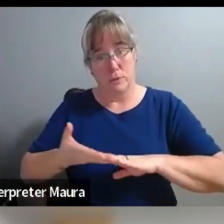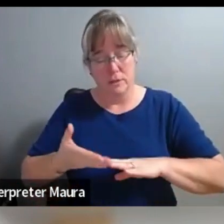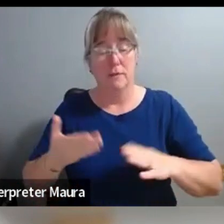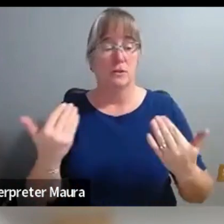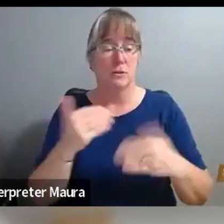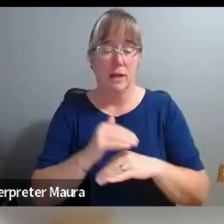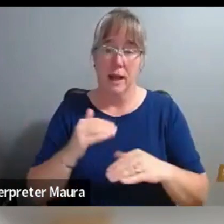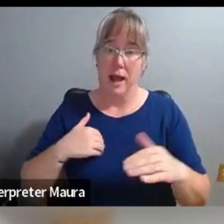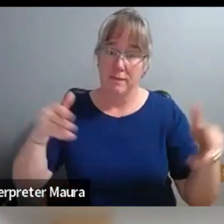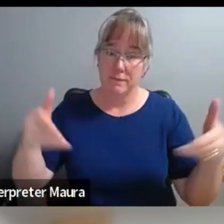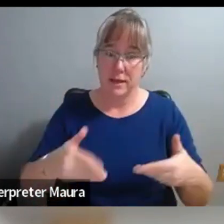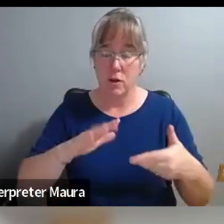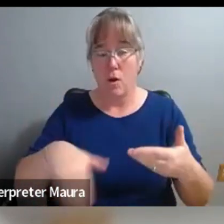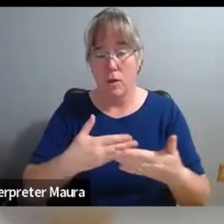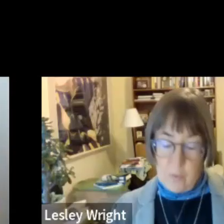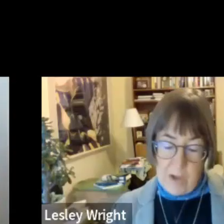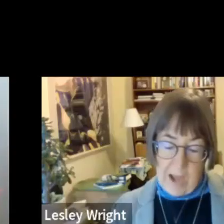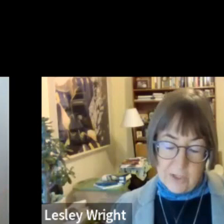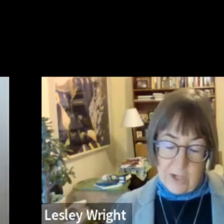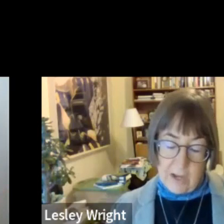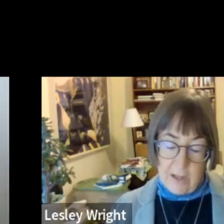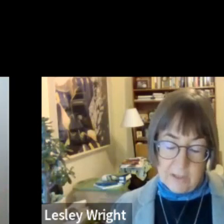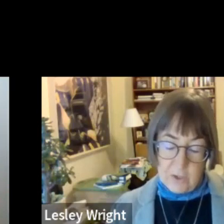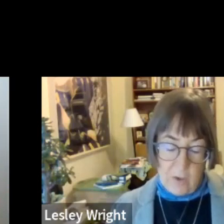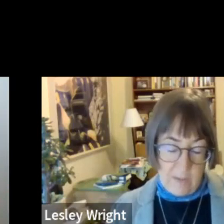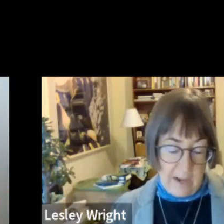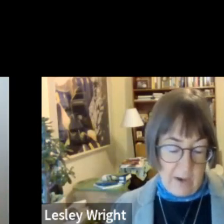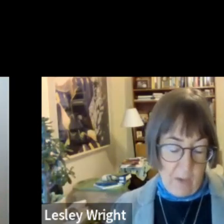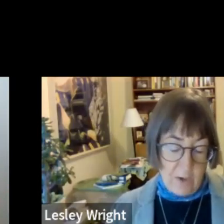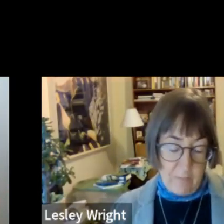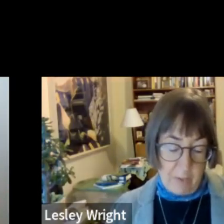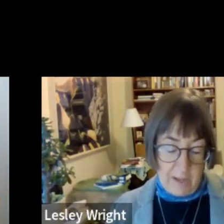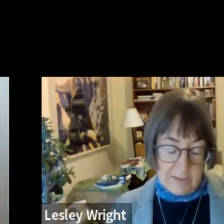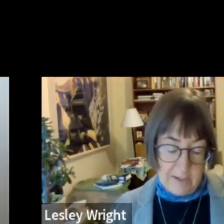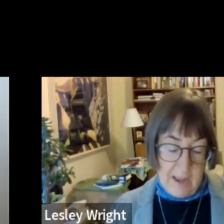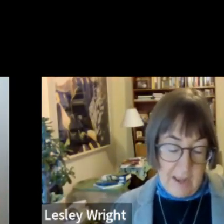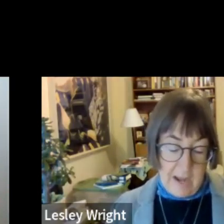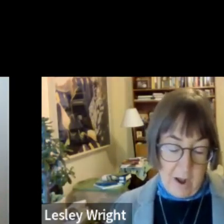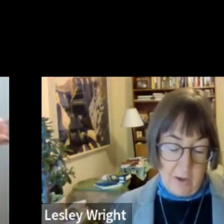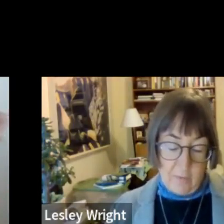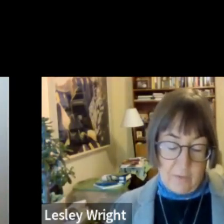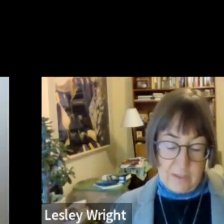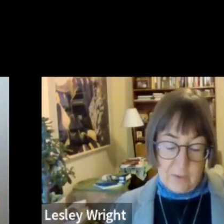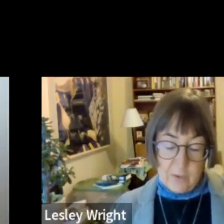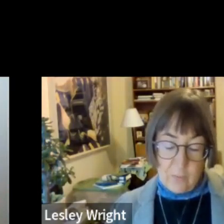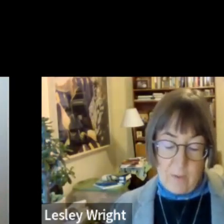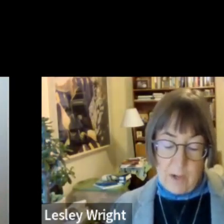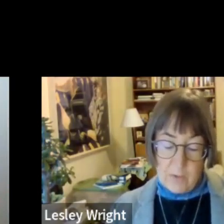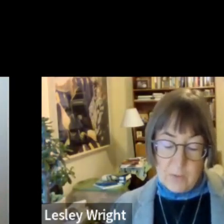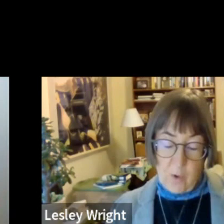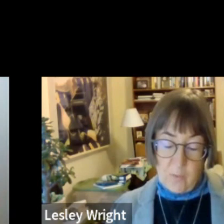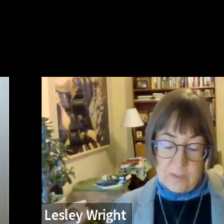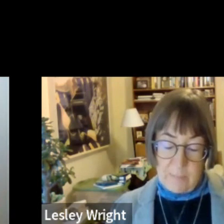of us today to unmute or use your Zoom reaction icons to join me in a round of applause in honor of this year's